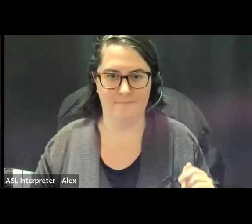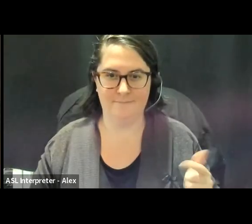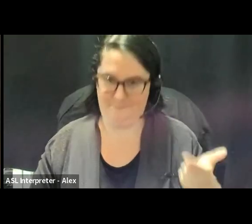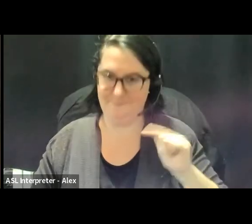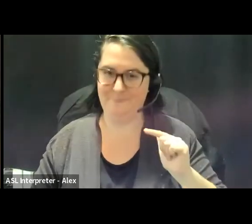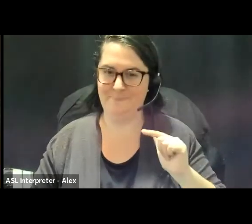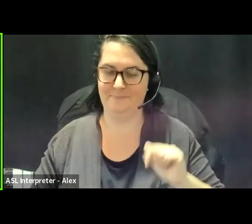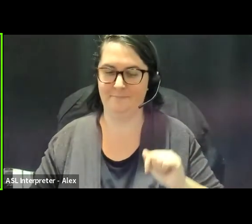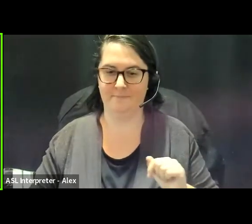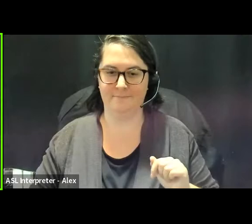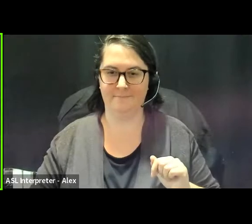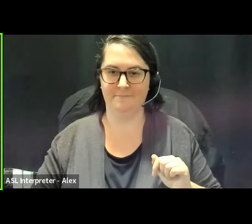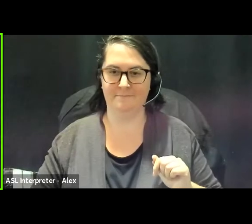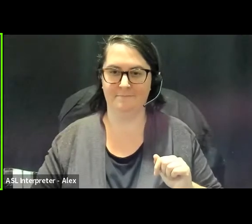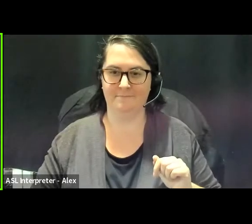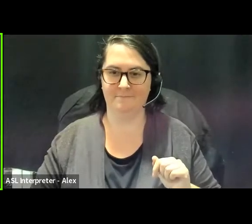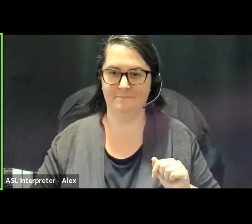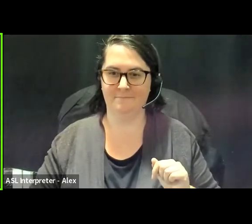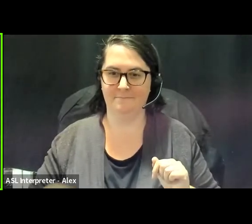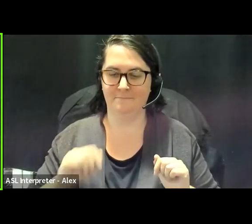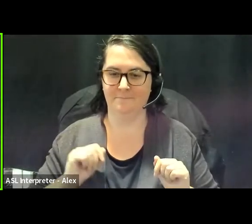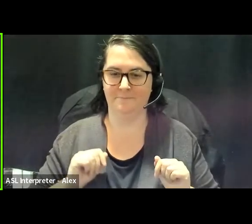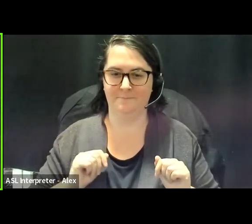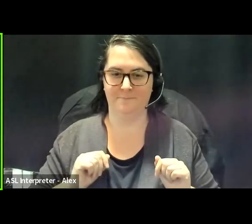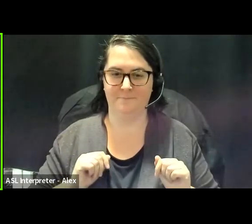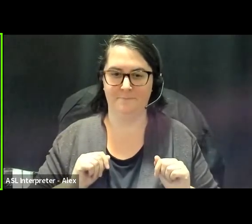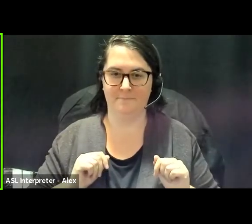Rezan? Rezan, how should I continue?